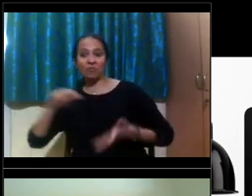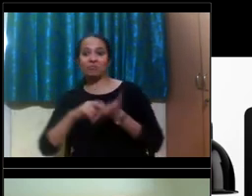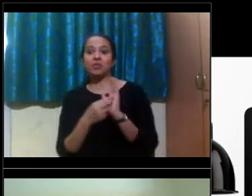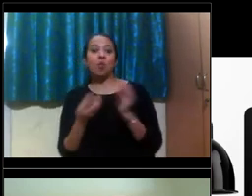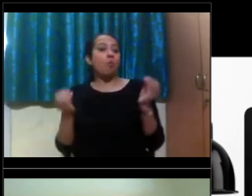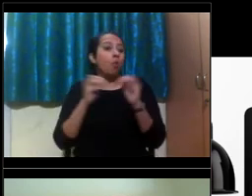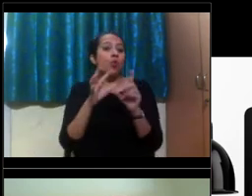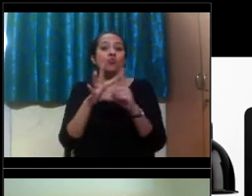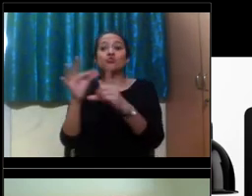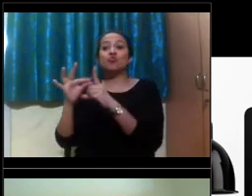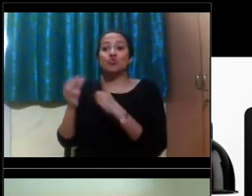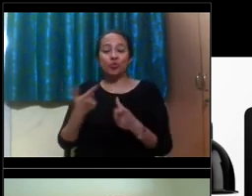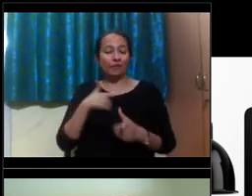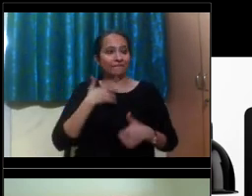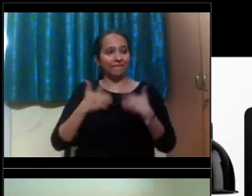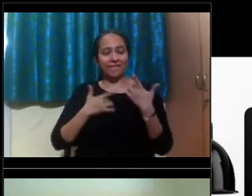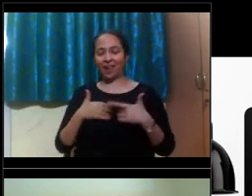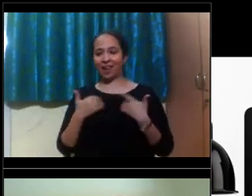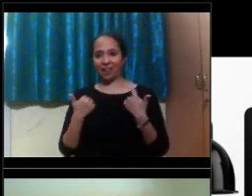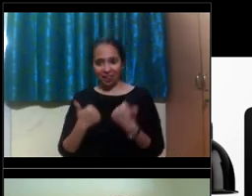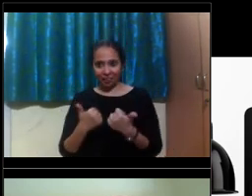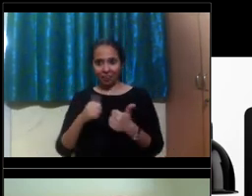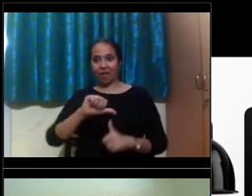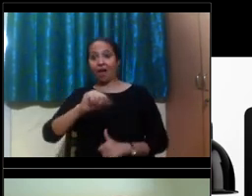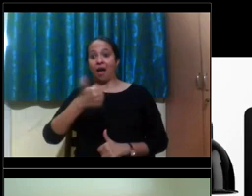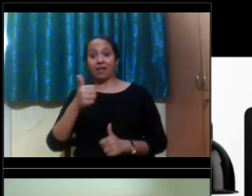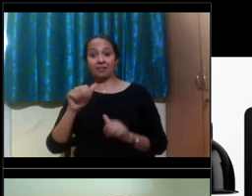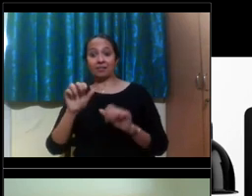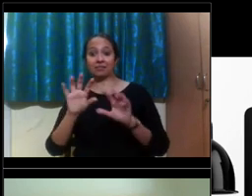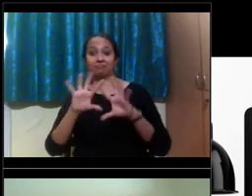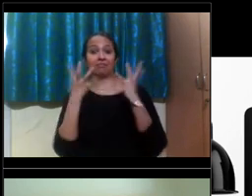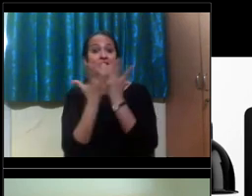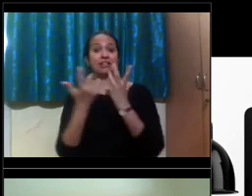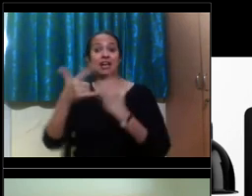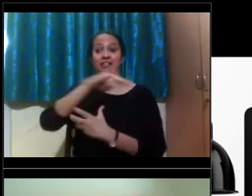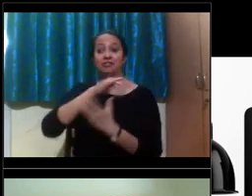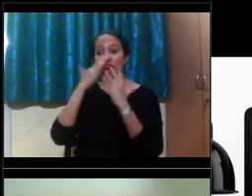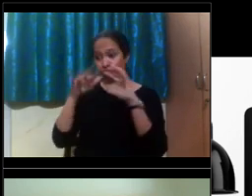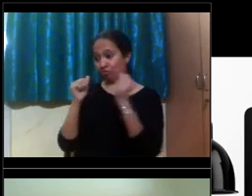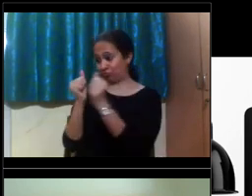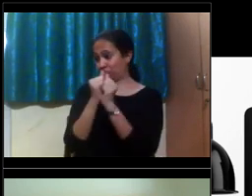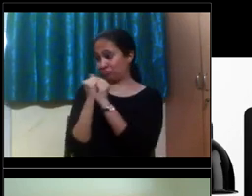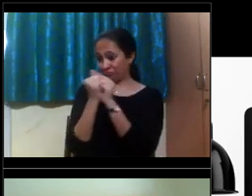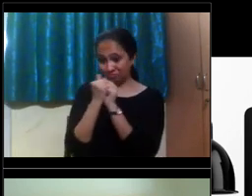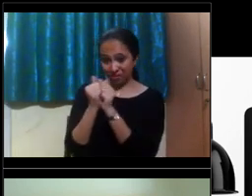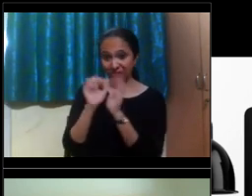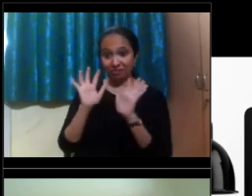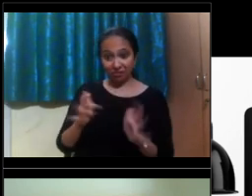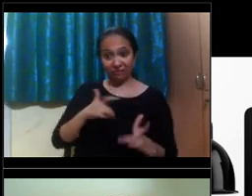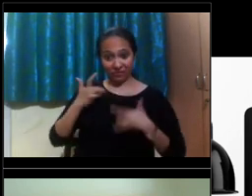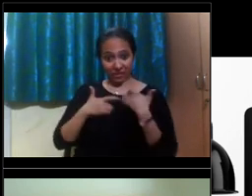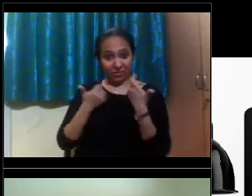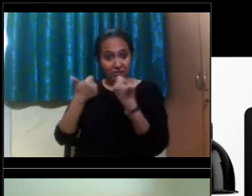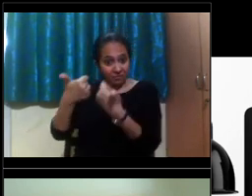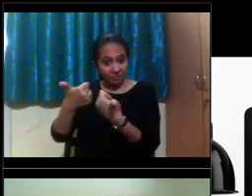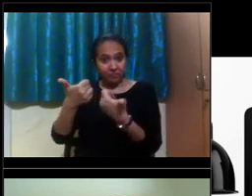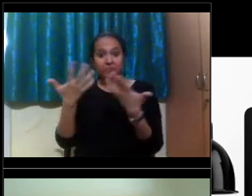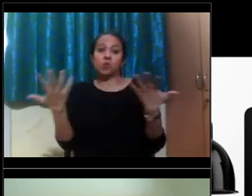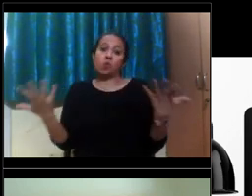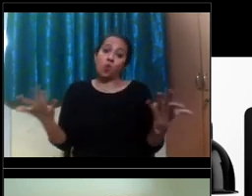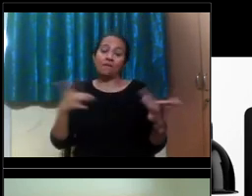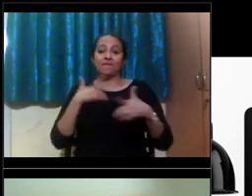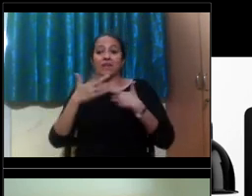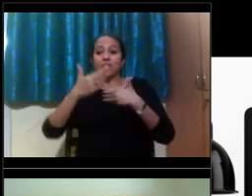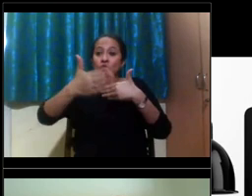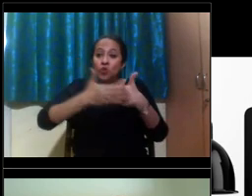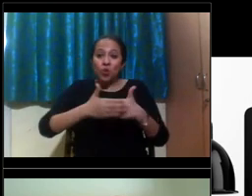fulfills you? Is it being around other international students by a lot of diverse students or being close to